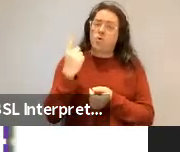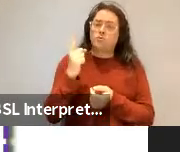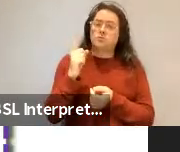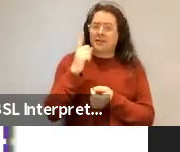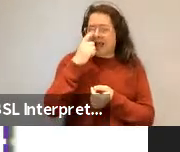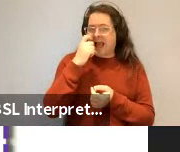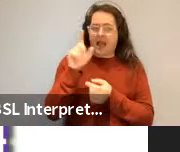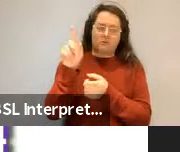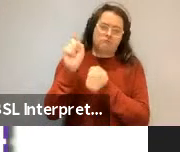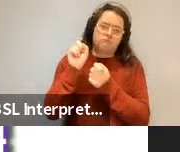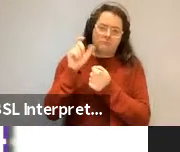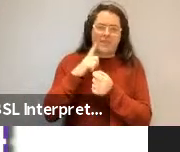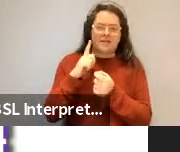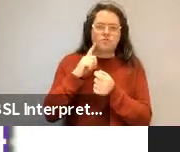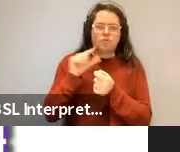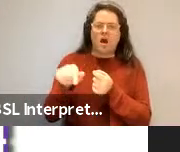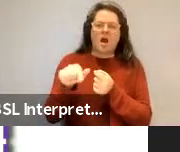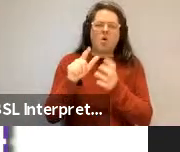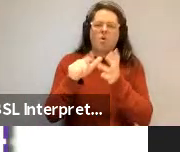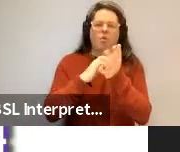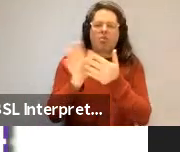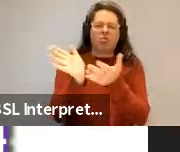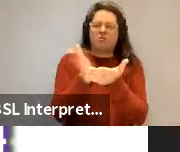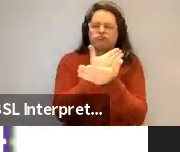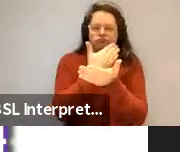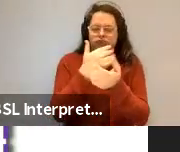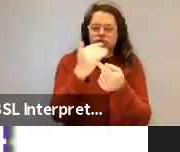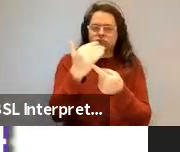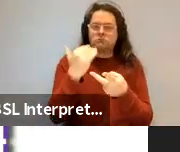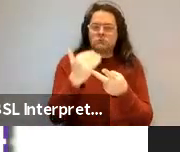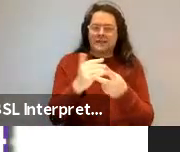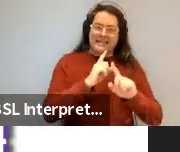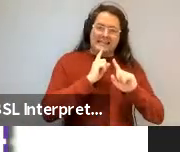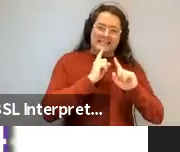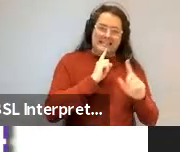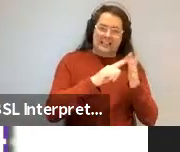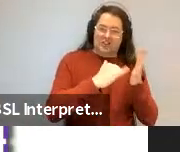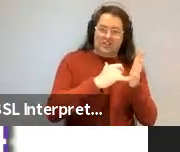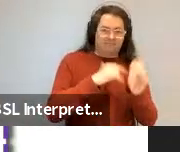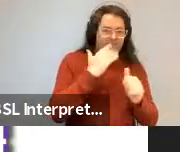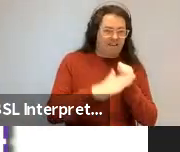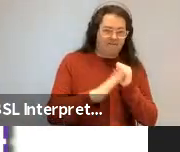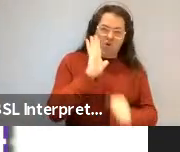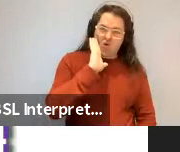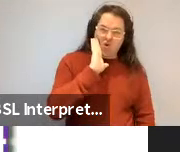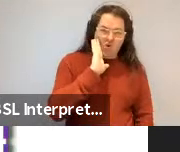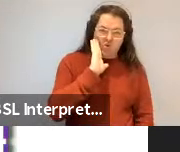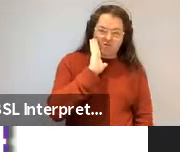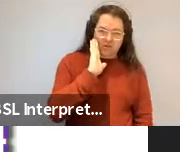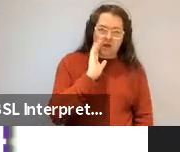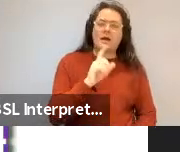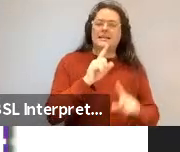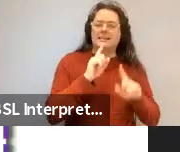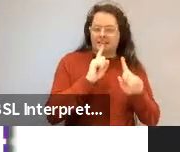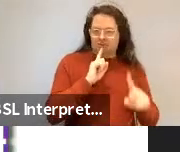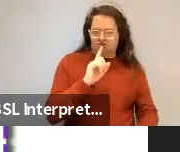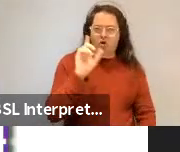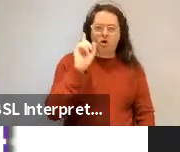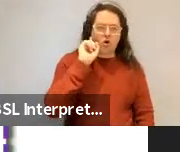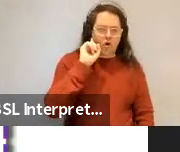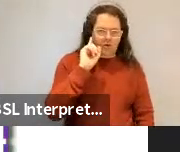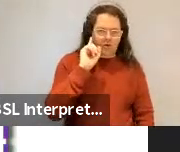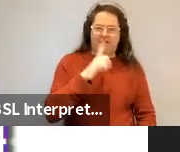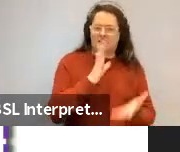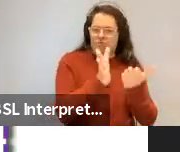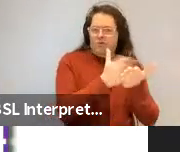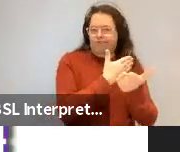So that preempts it. And teachist isn't accessible. We've never heard that, but teacher. So